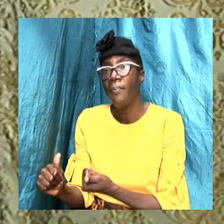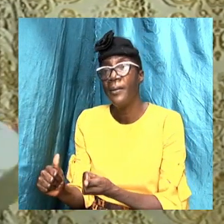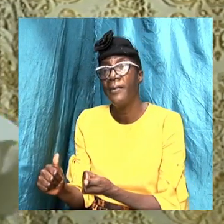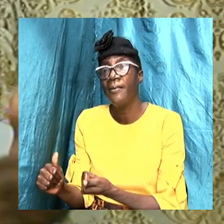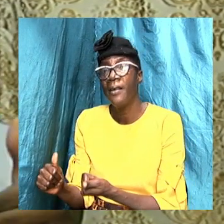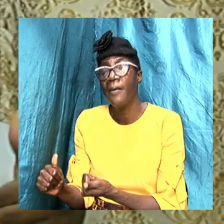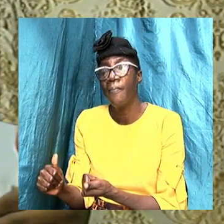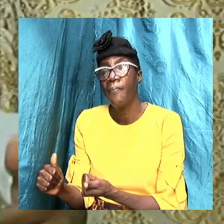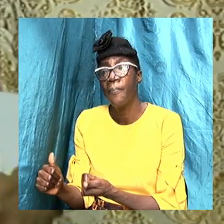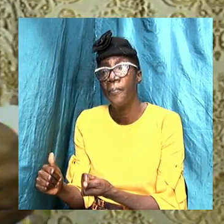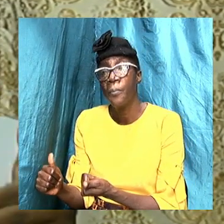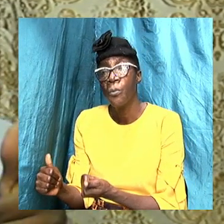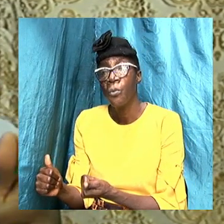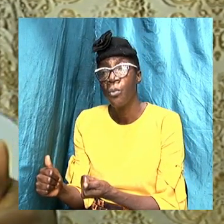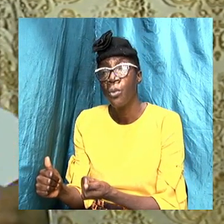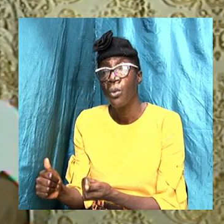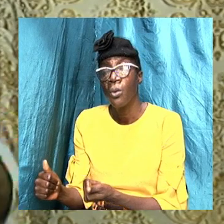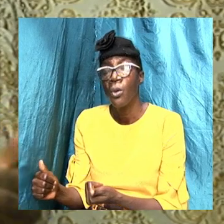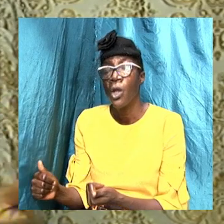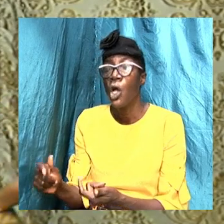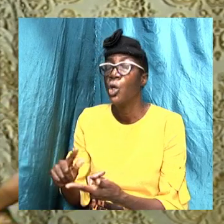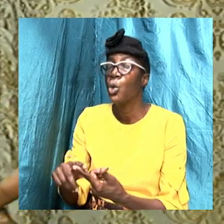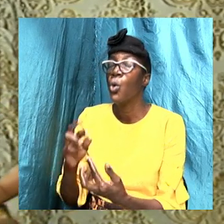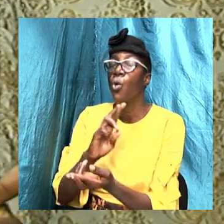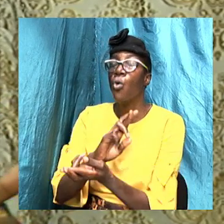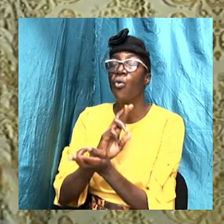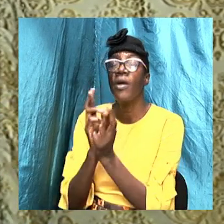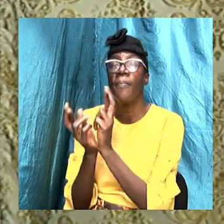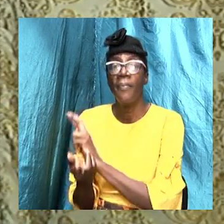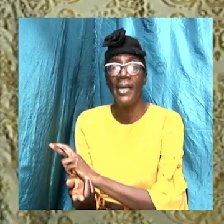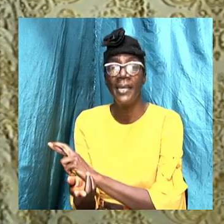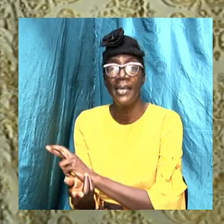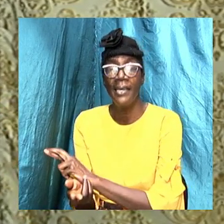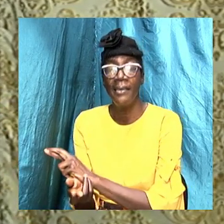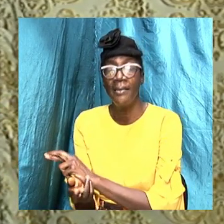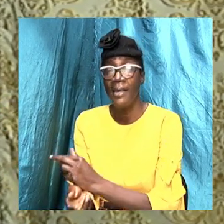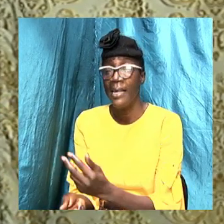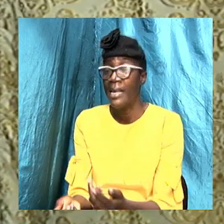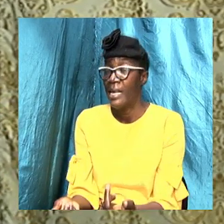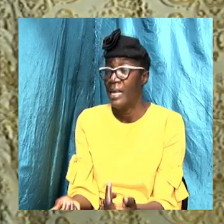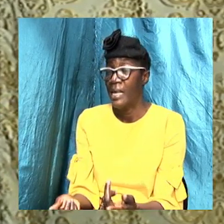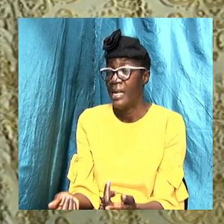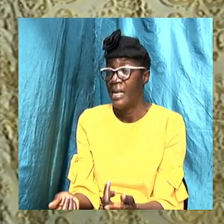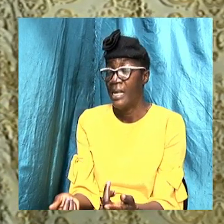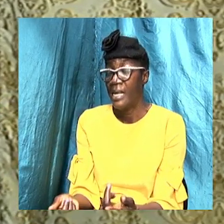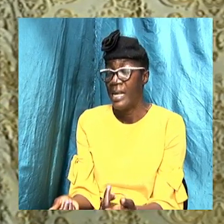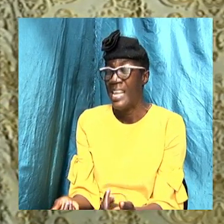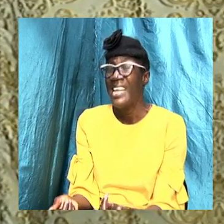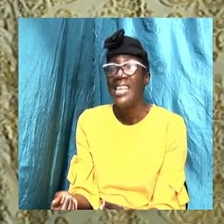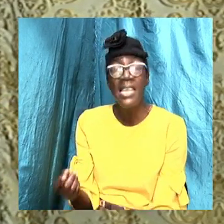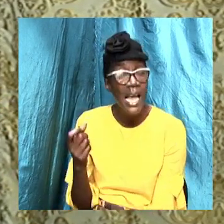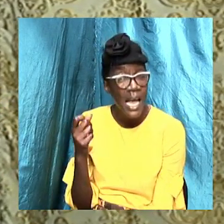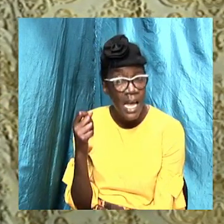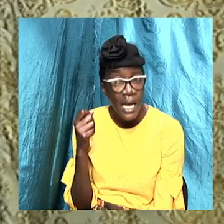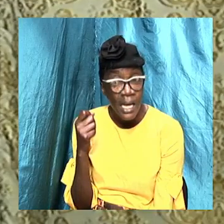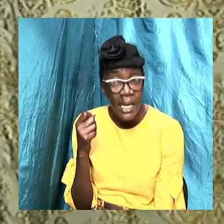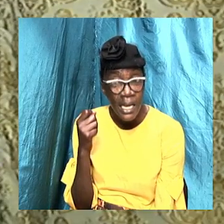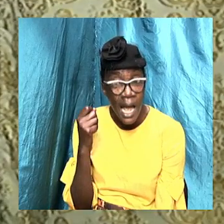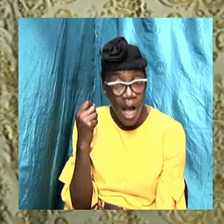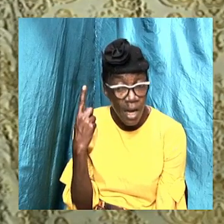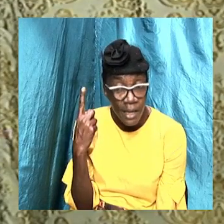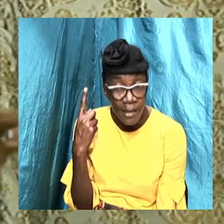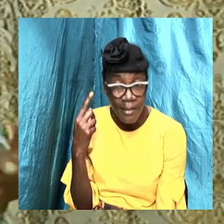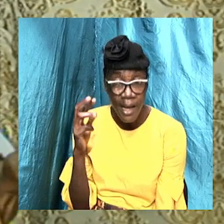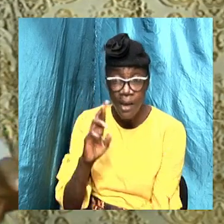It was a baptism unto repentance. So he came now. Yes, they were familiar with repentance because